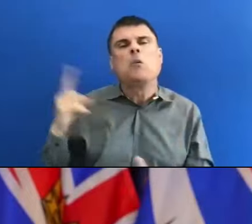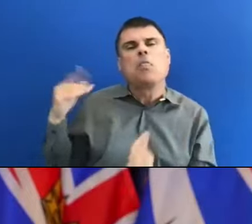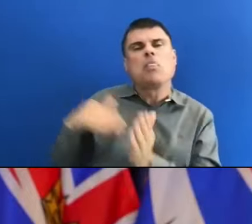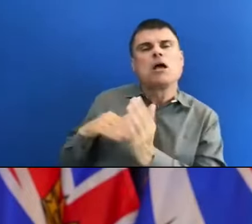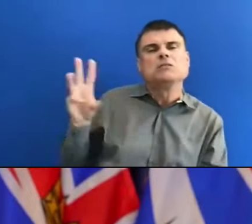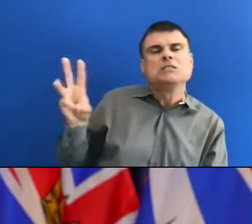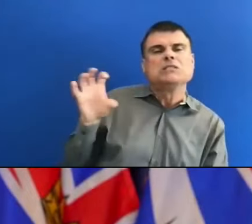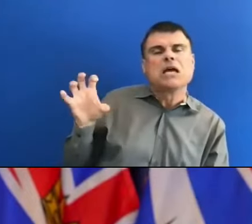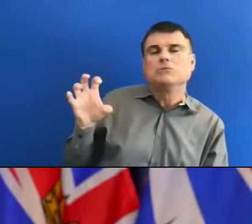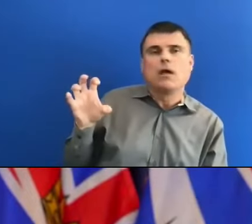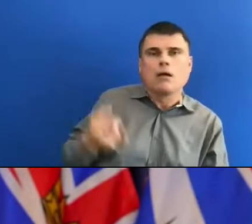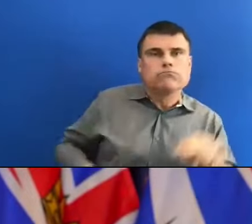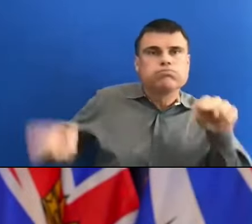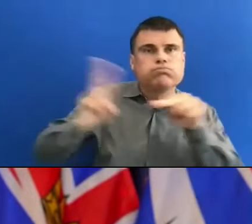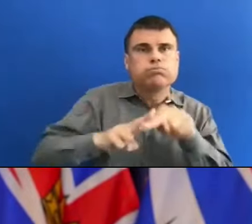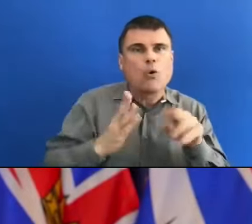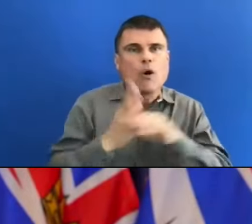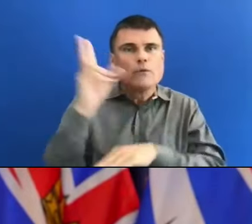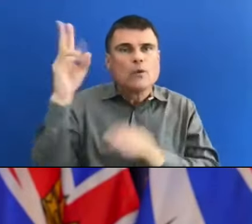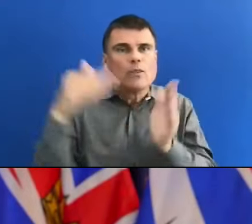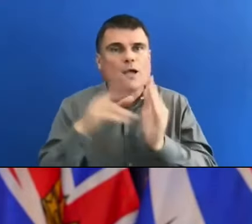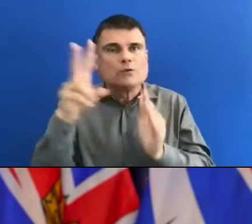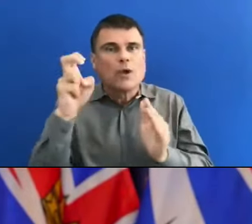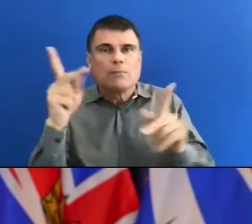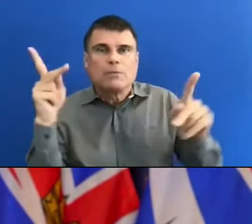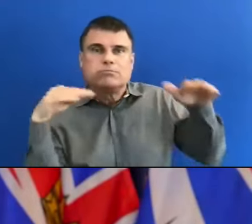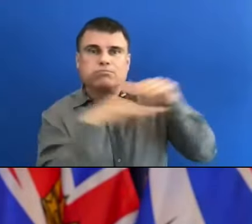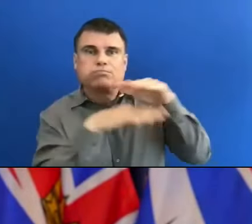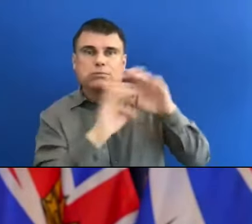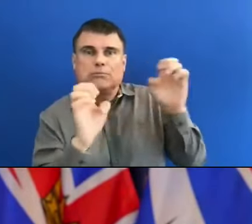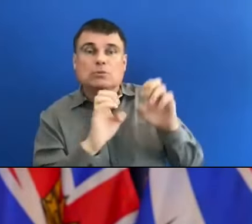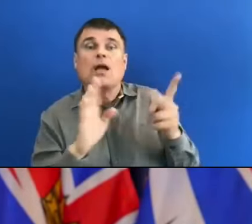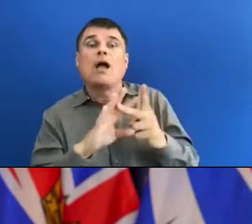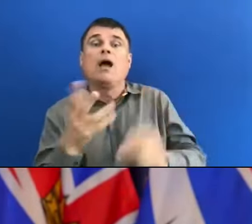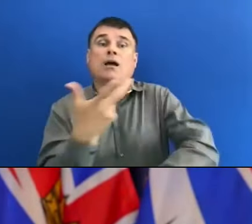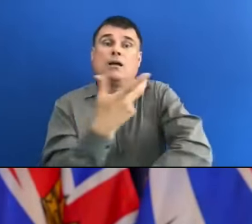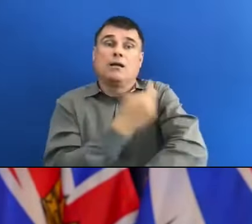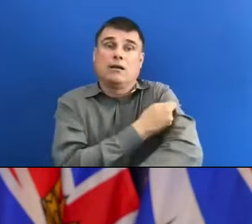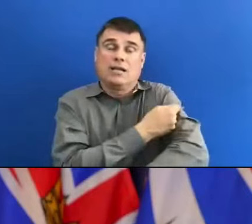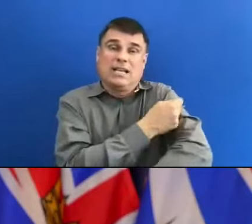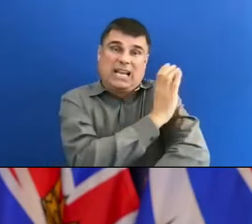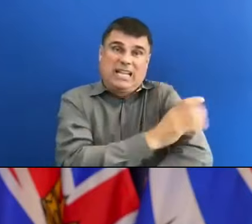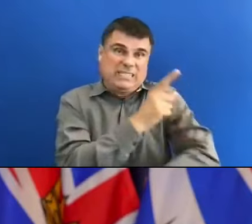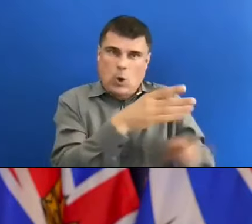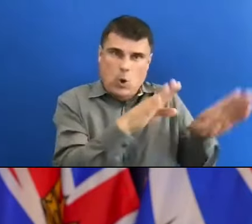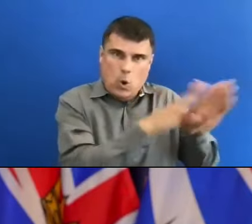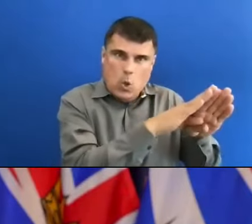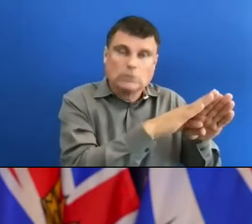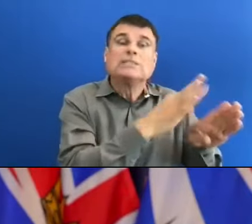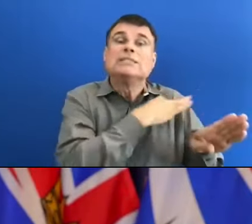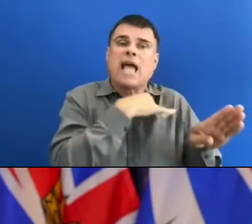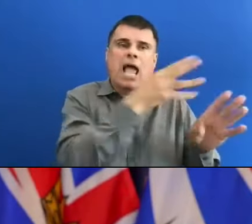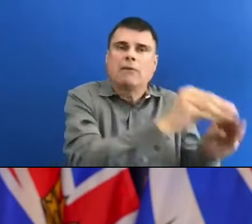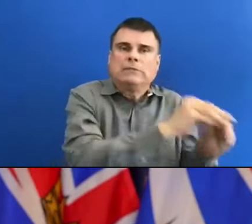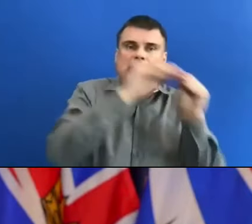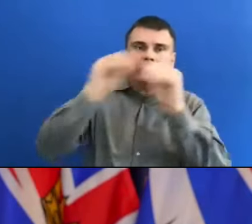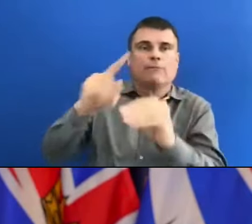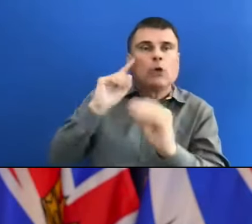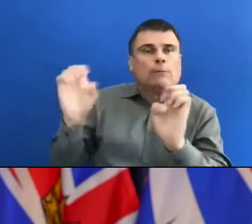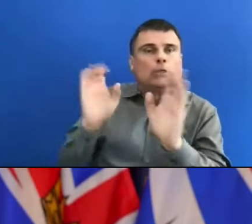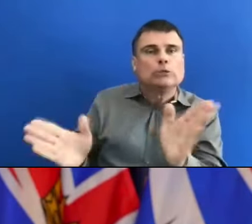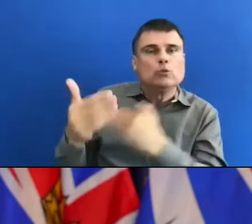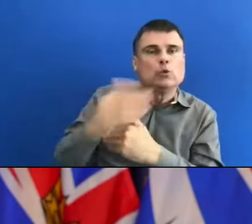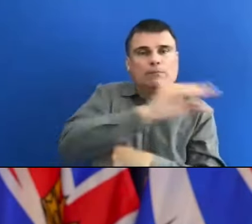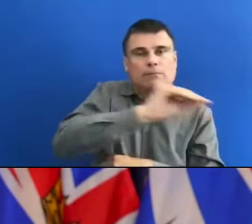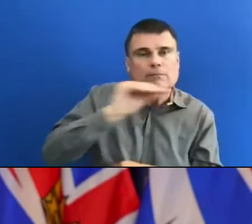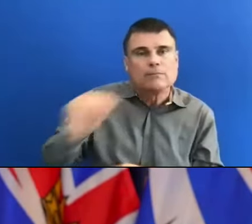plan to reallocate staff to support emergency rooms including allowing ambulance paramedics to leave more quickly because they're getting off to other calls and not be